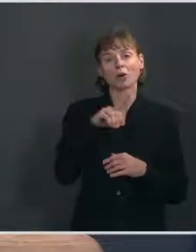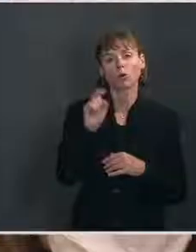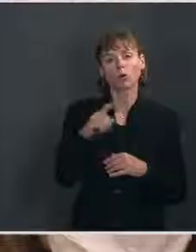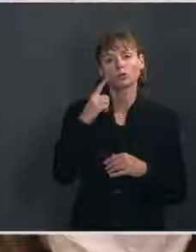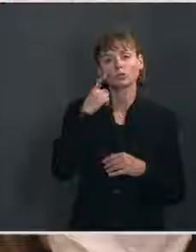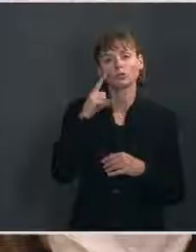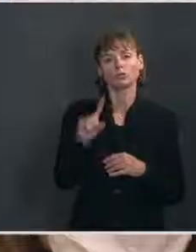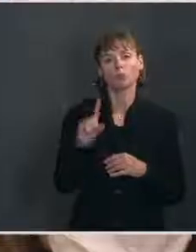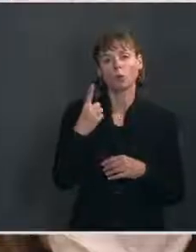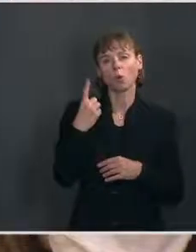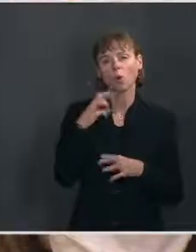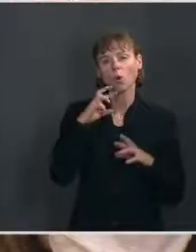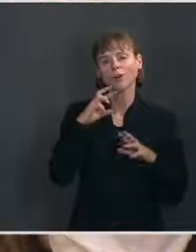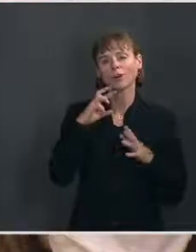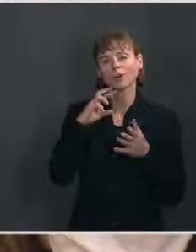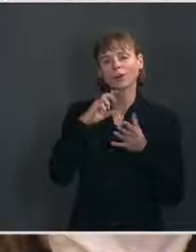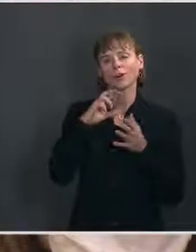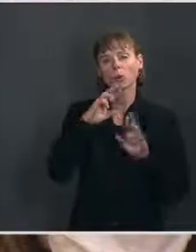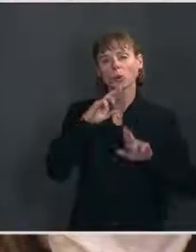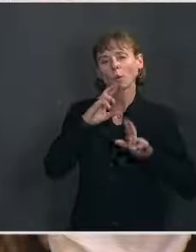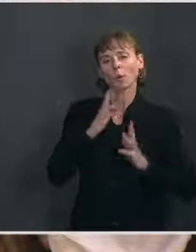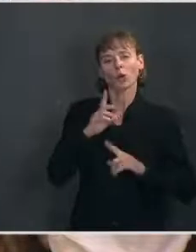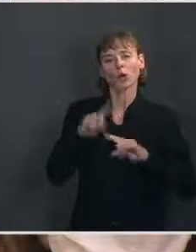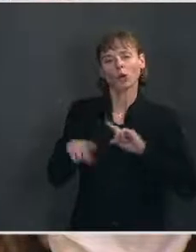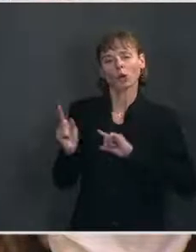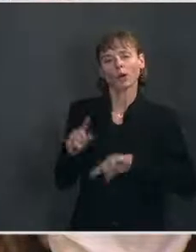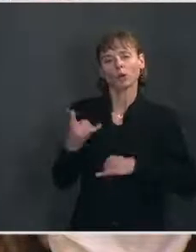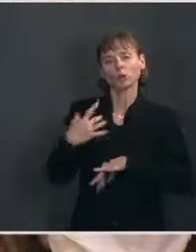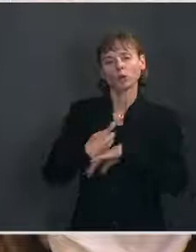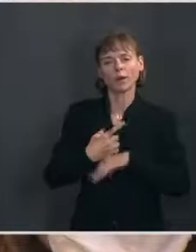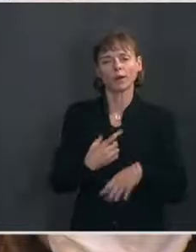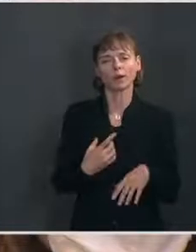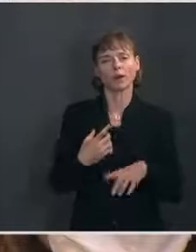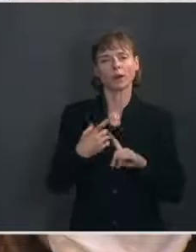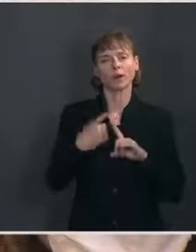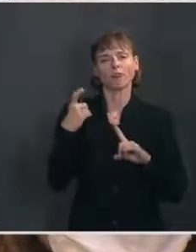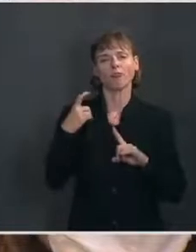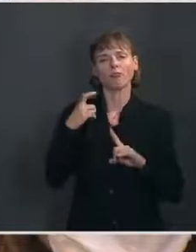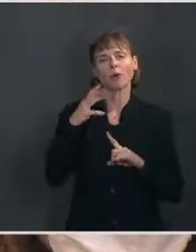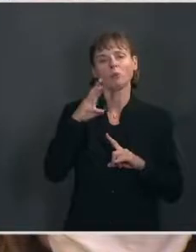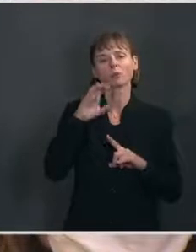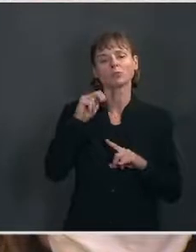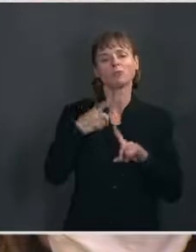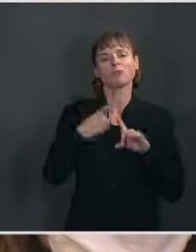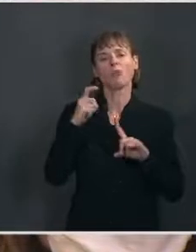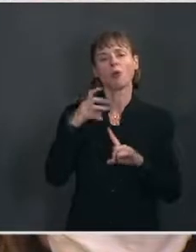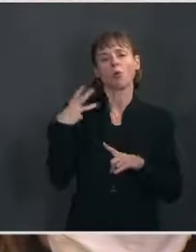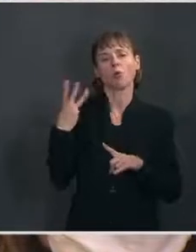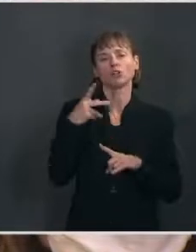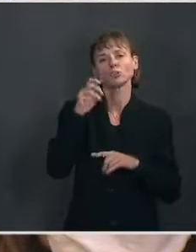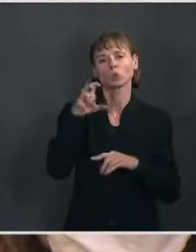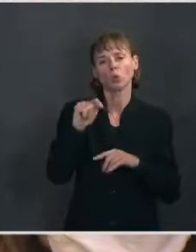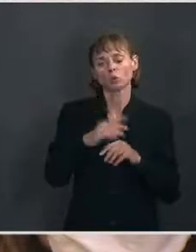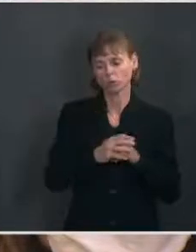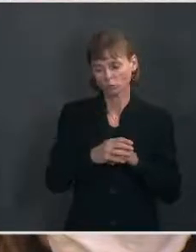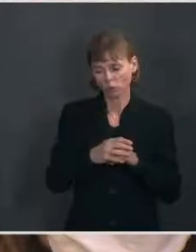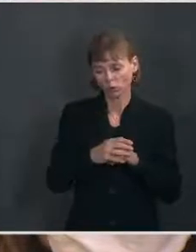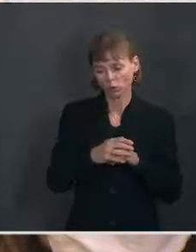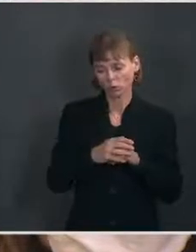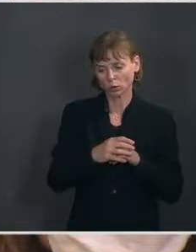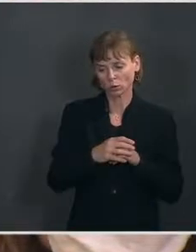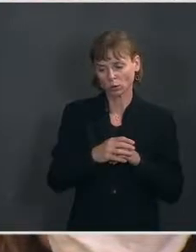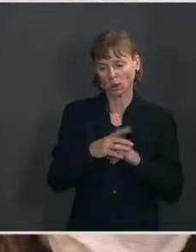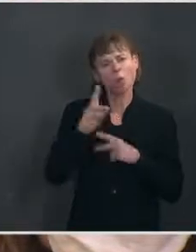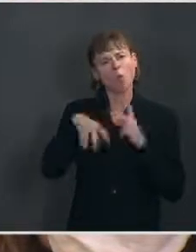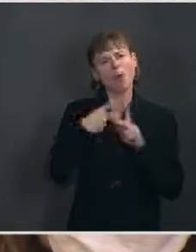a reporter who couldn't be here because of social distancing. Ms. This is a question from Cleve Wootson from the Washington Post. What kind of preparations went into